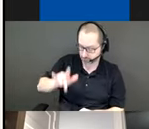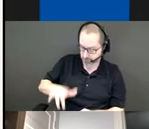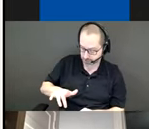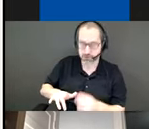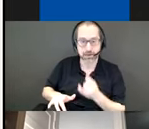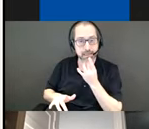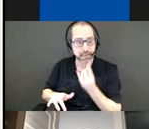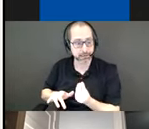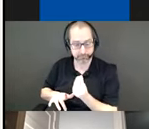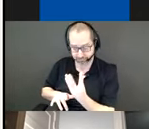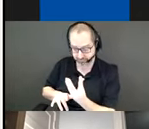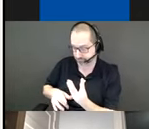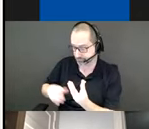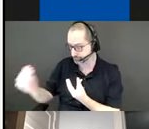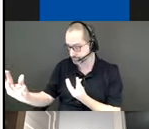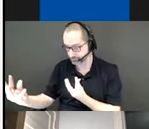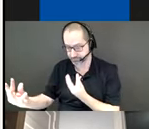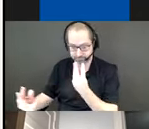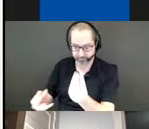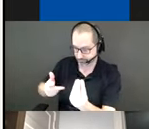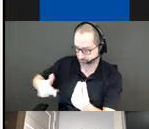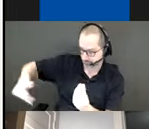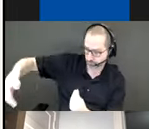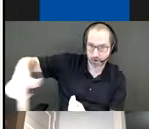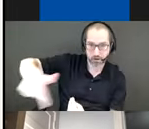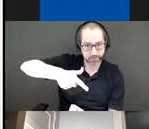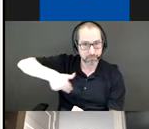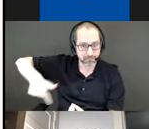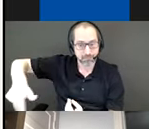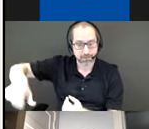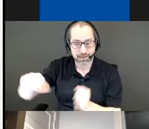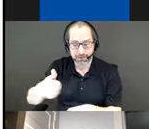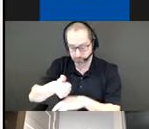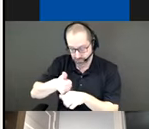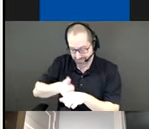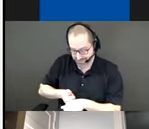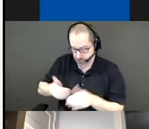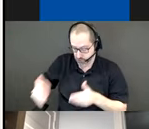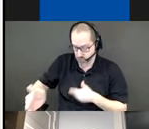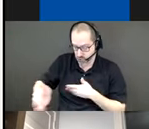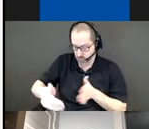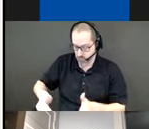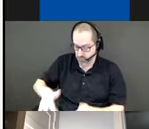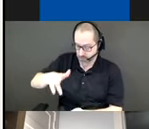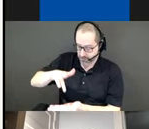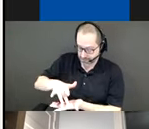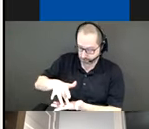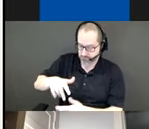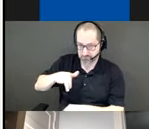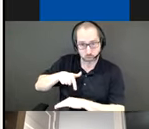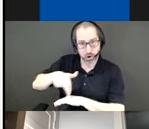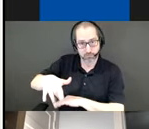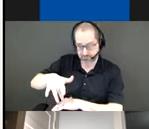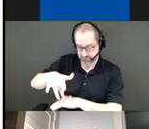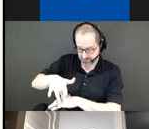games around that specific loop and each of these stepping stone is built in a way that other